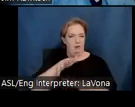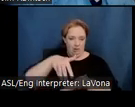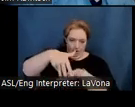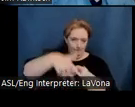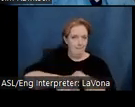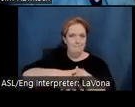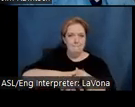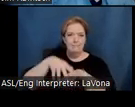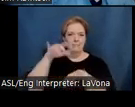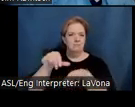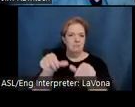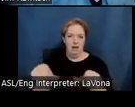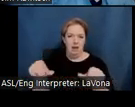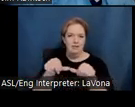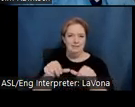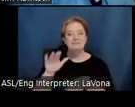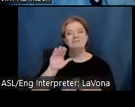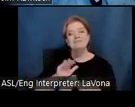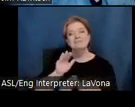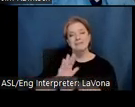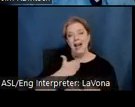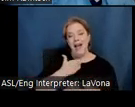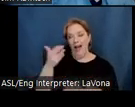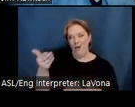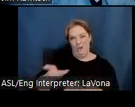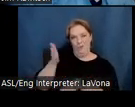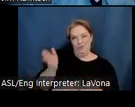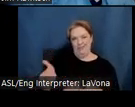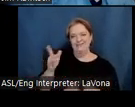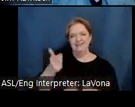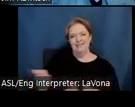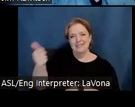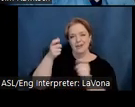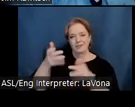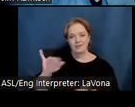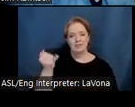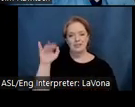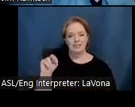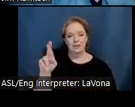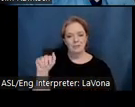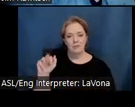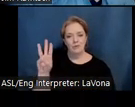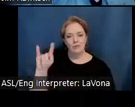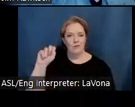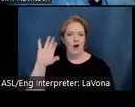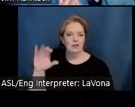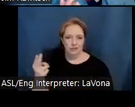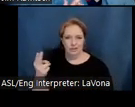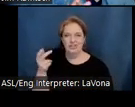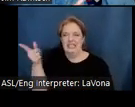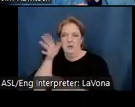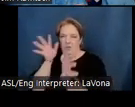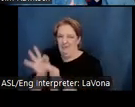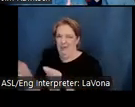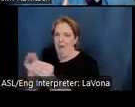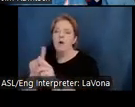will learn from our host tonight, Executive Director Jim Rowage. So given that, I want to start by orienting us to this